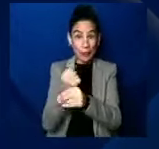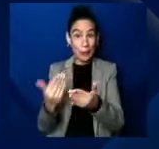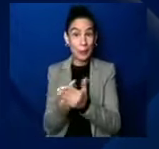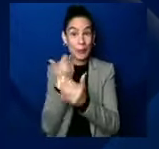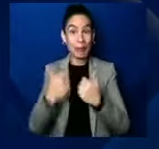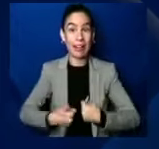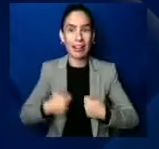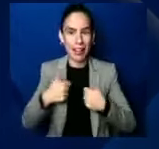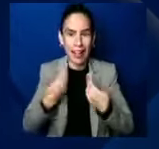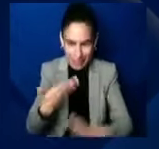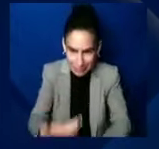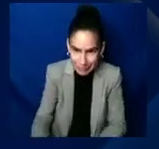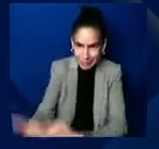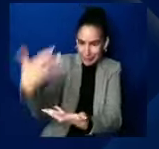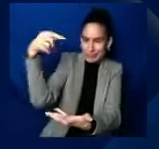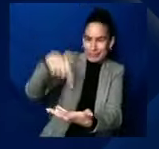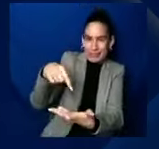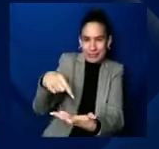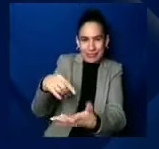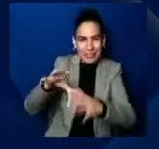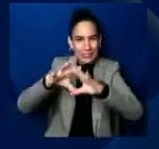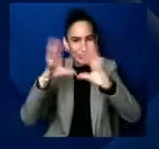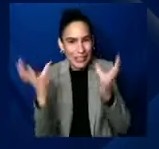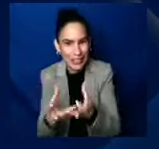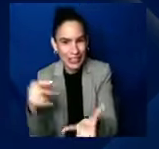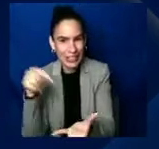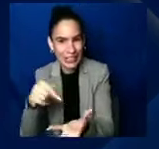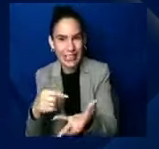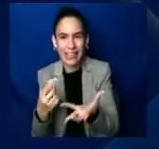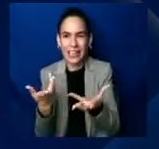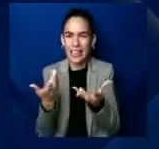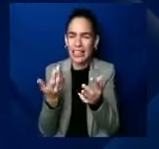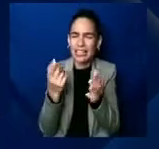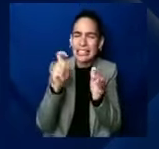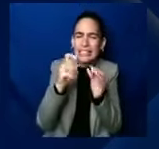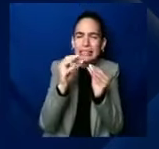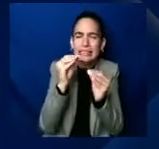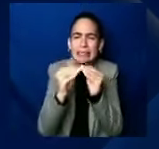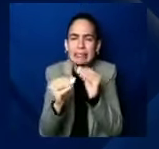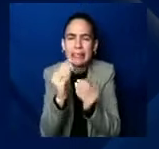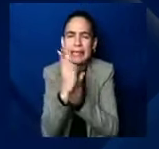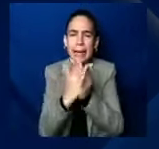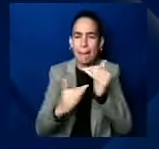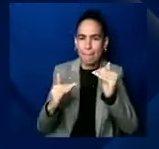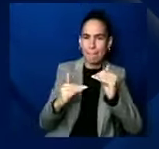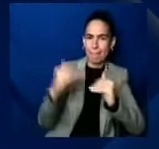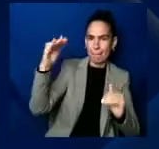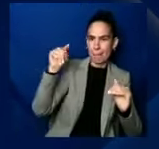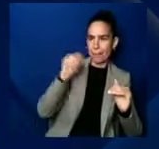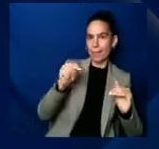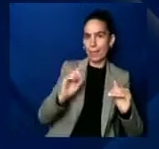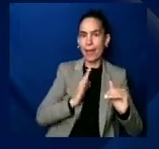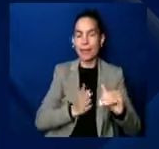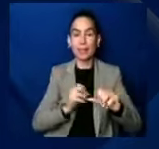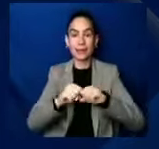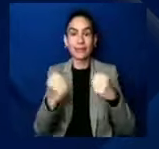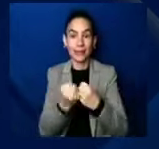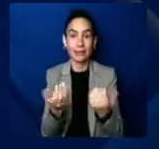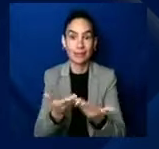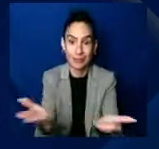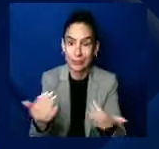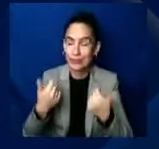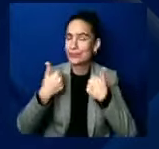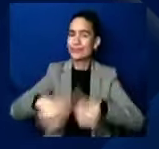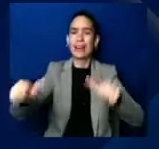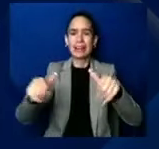even just a fraction of the inequity that exists in our society, um, to, to give a, a, a newborn a shot and their family a